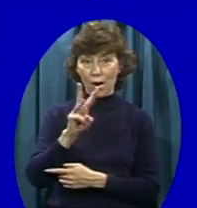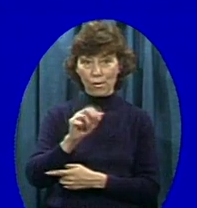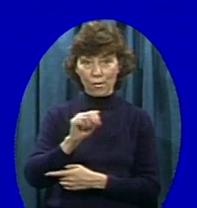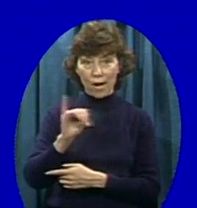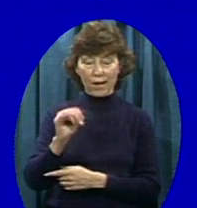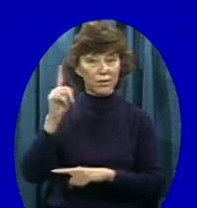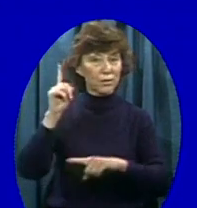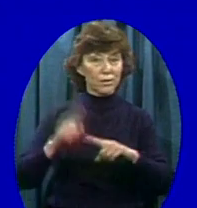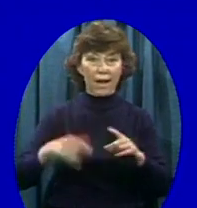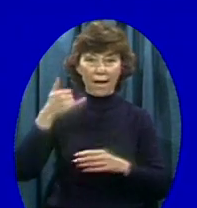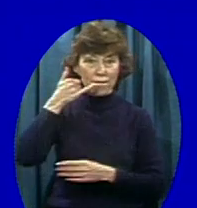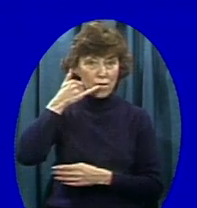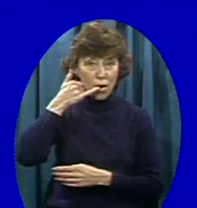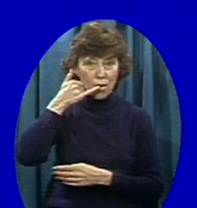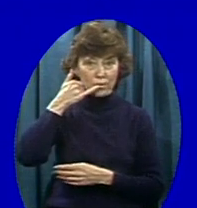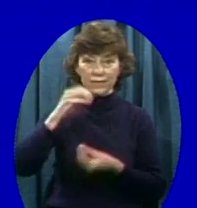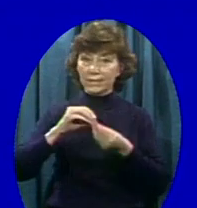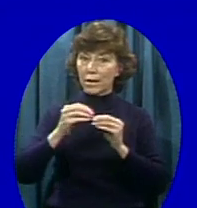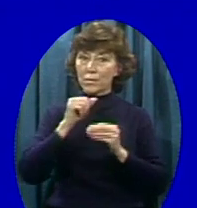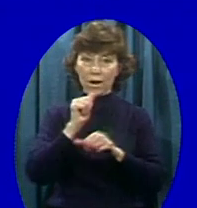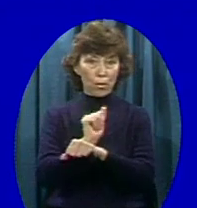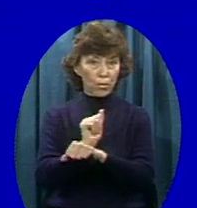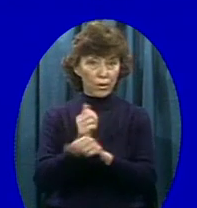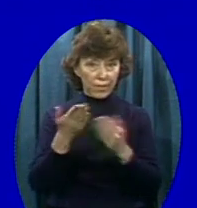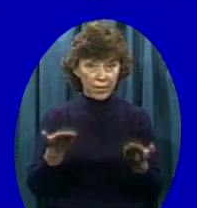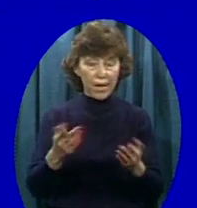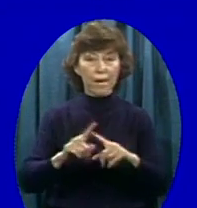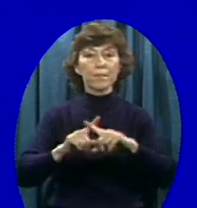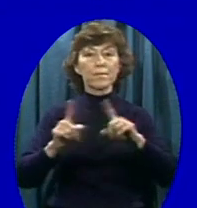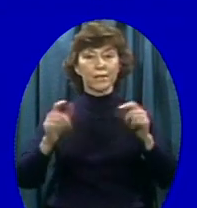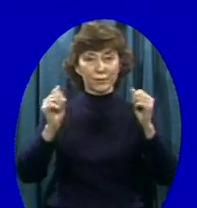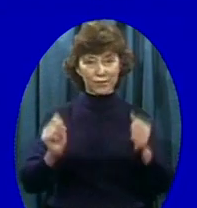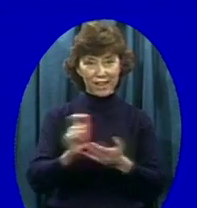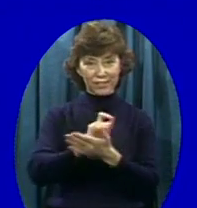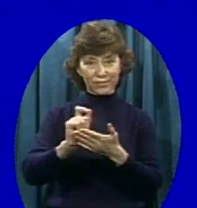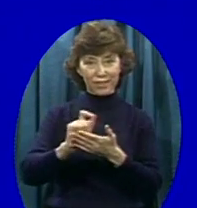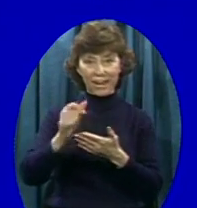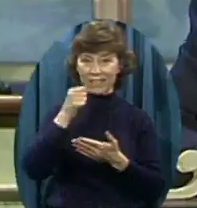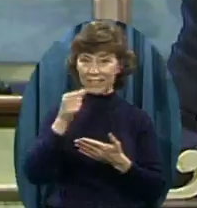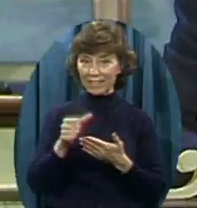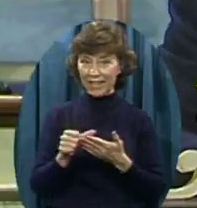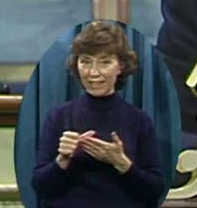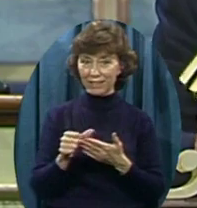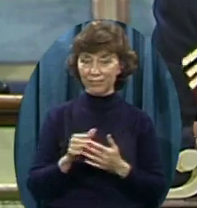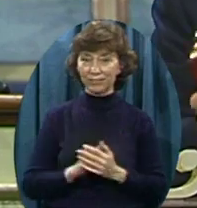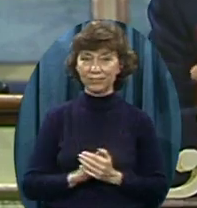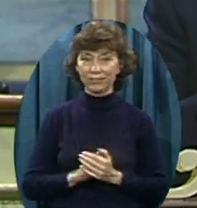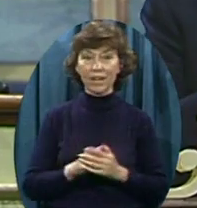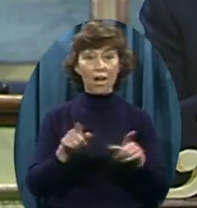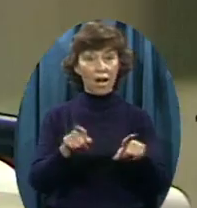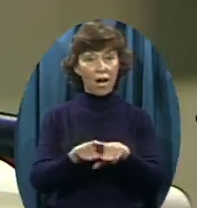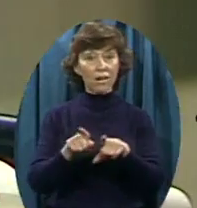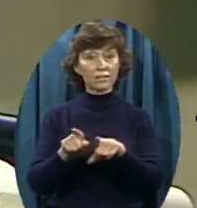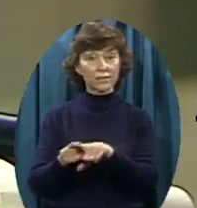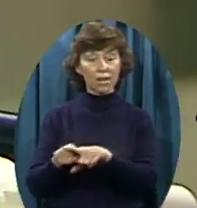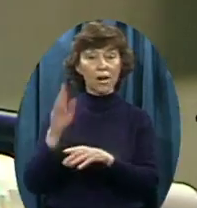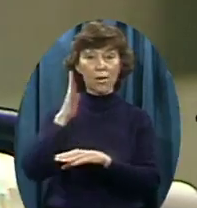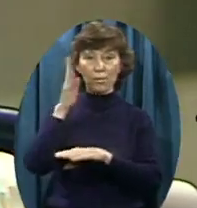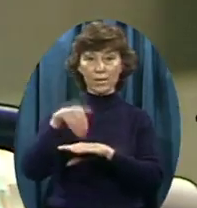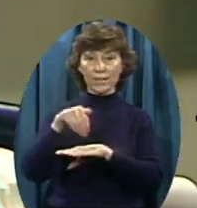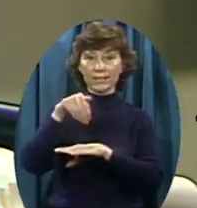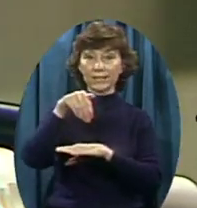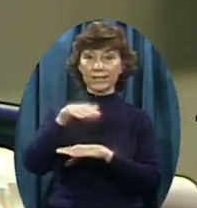you want to Enclose the check For $1,000 Make it payable To the Old Time Gospel Hour By the way We're also going to send you These three books Called The Founders